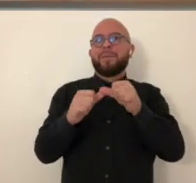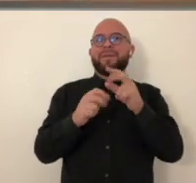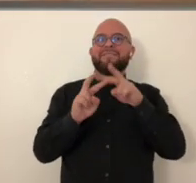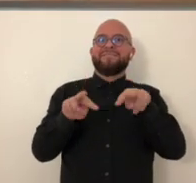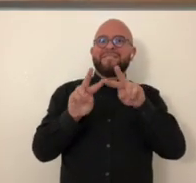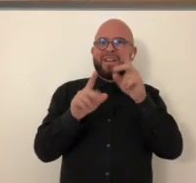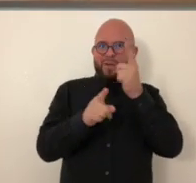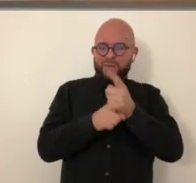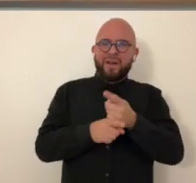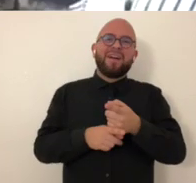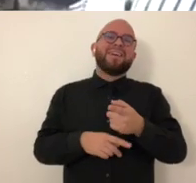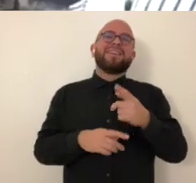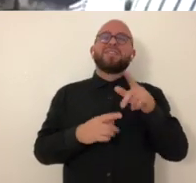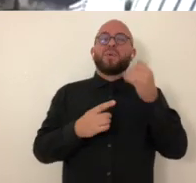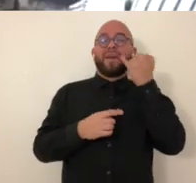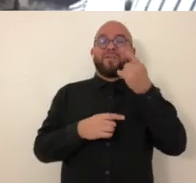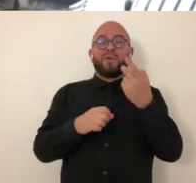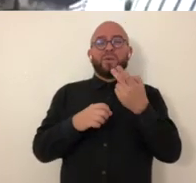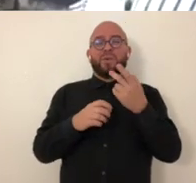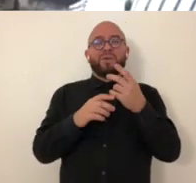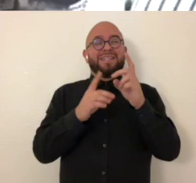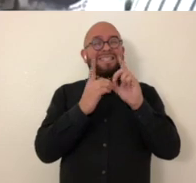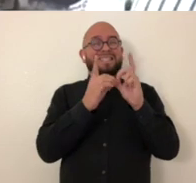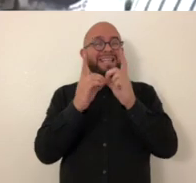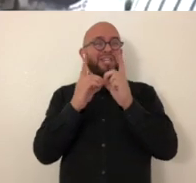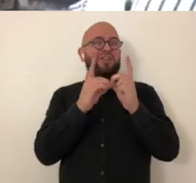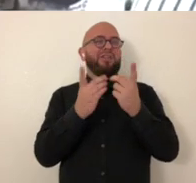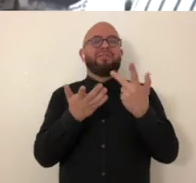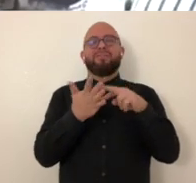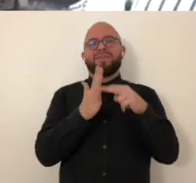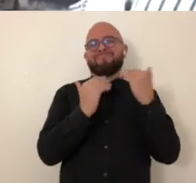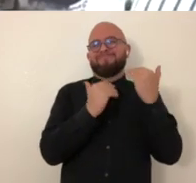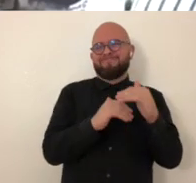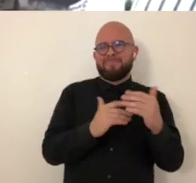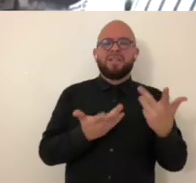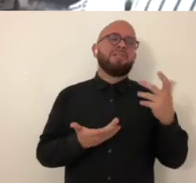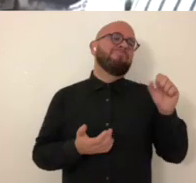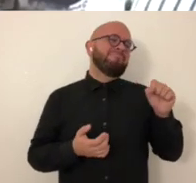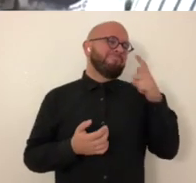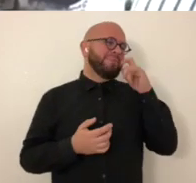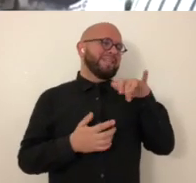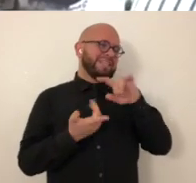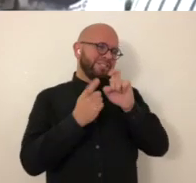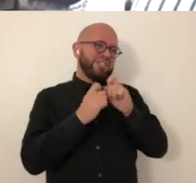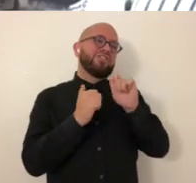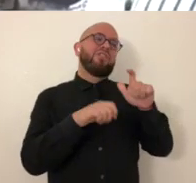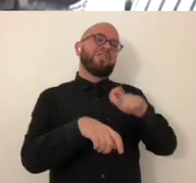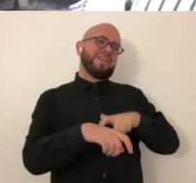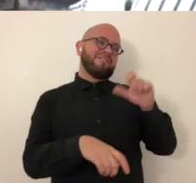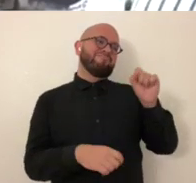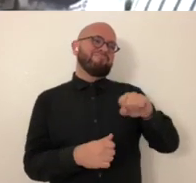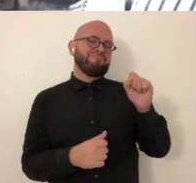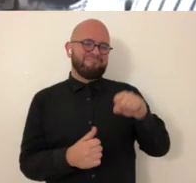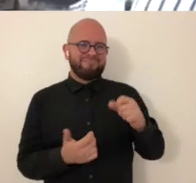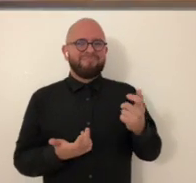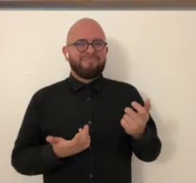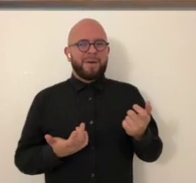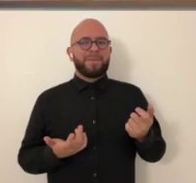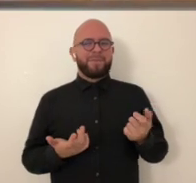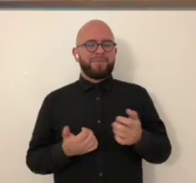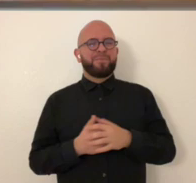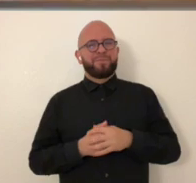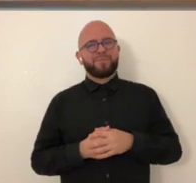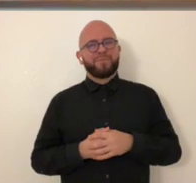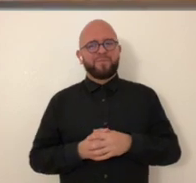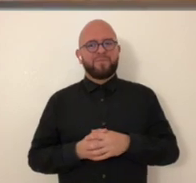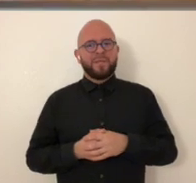questions that kind of tie into it because art has that kind of permanent value and that's something that you limit yourself with in the digital space yeah because those